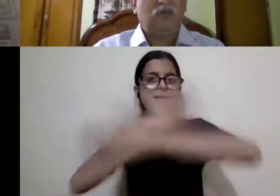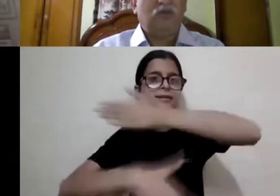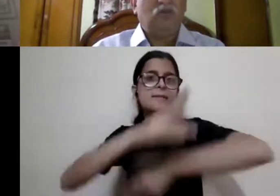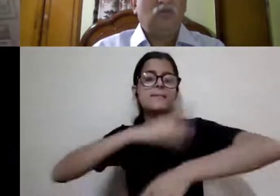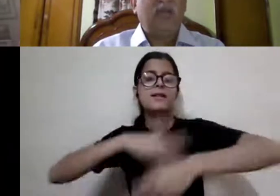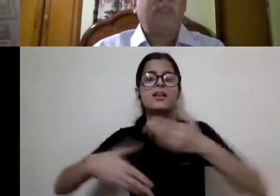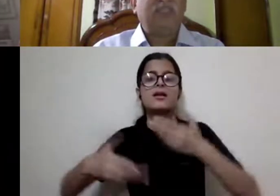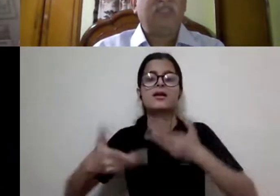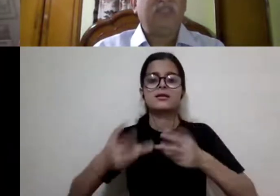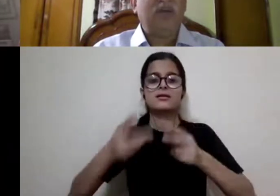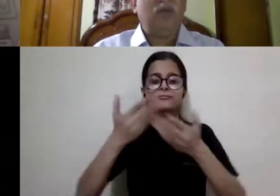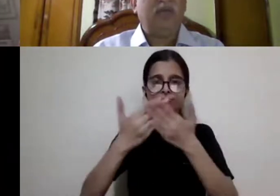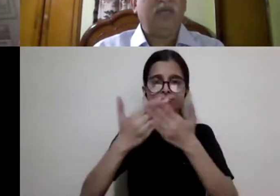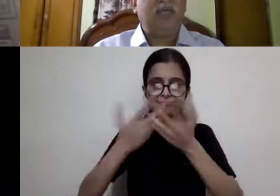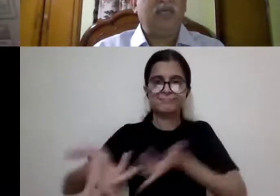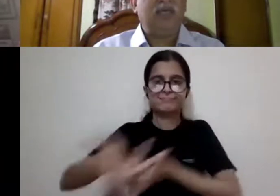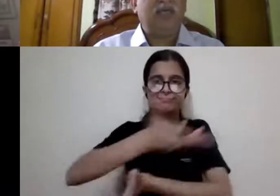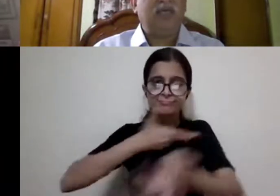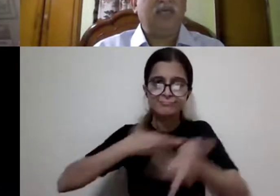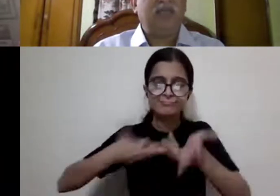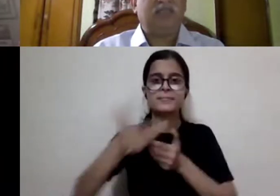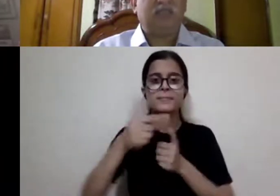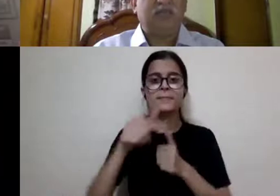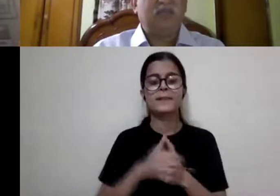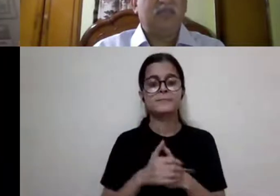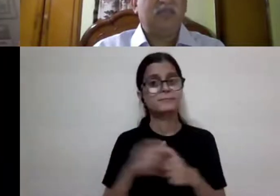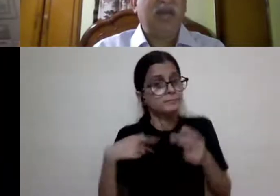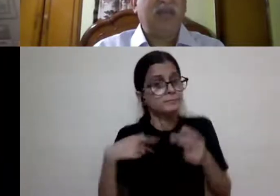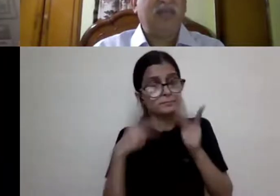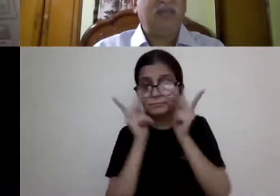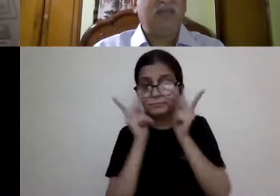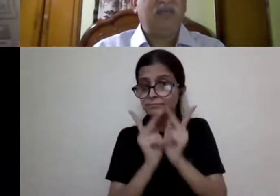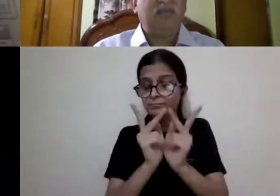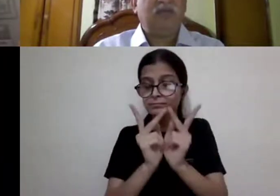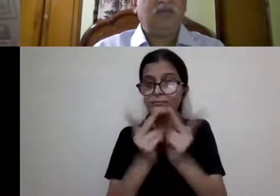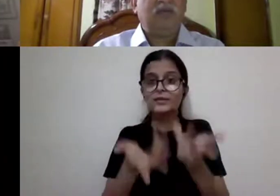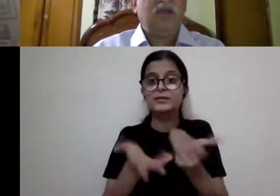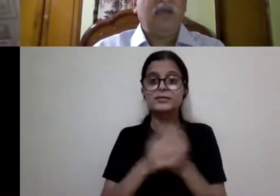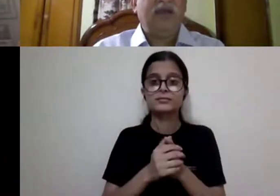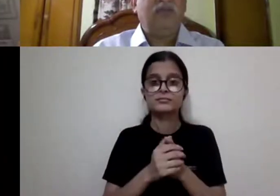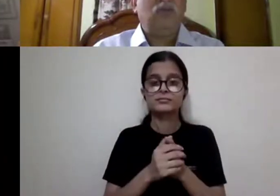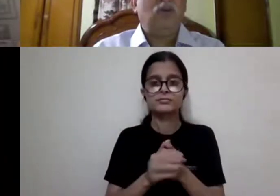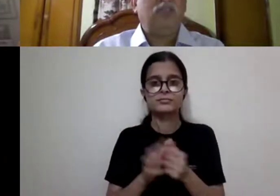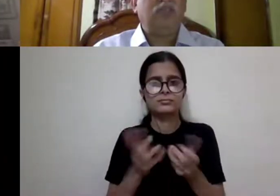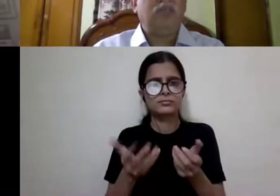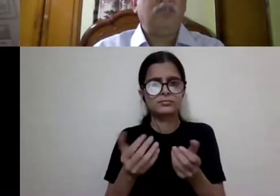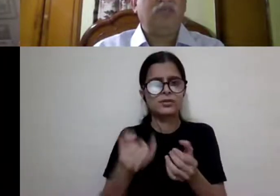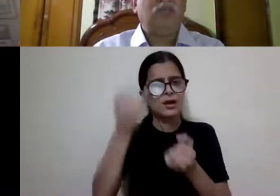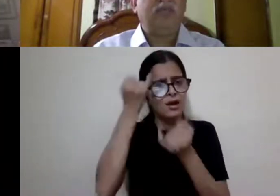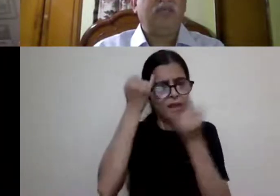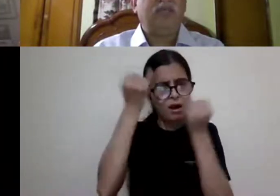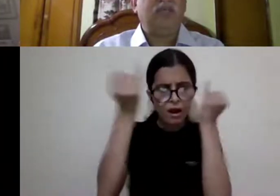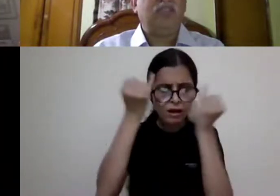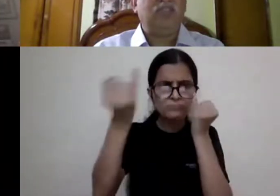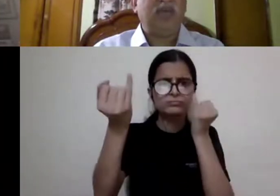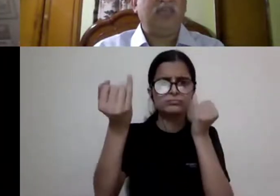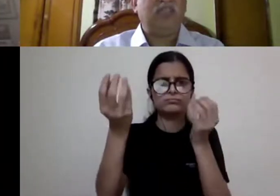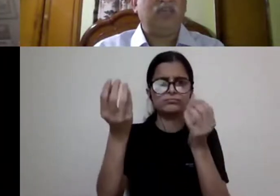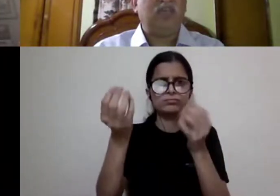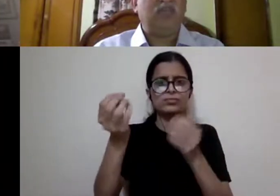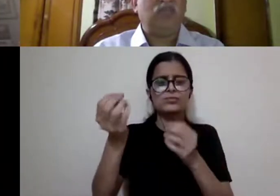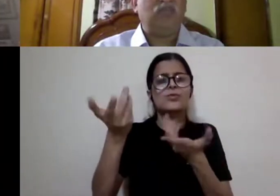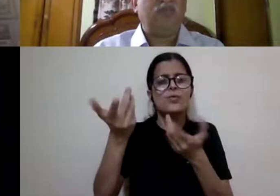We have seen how its semantic and ideological orientation